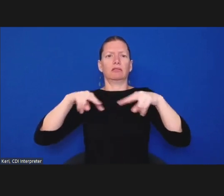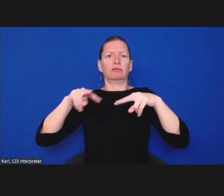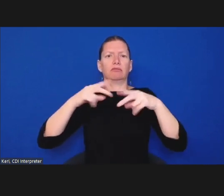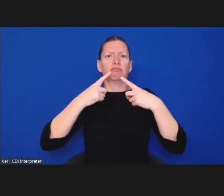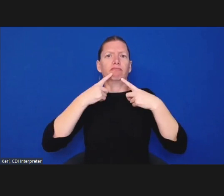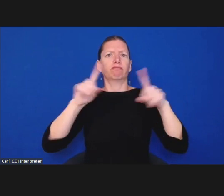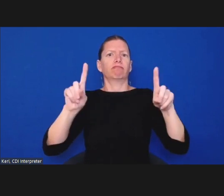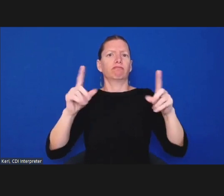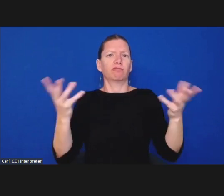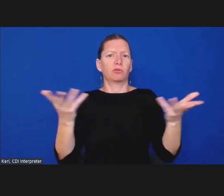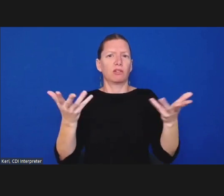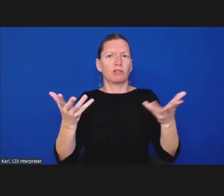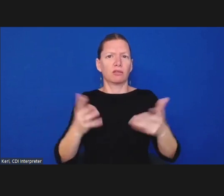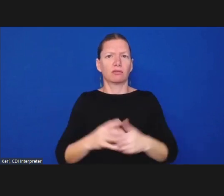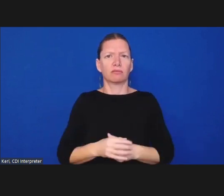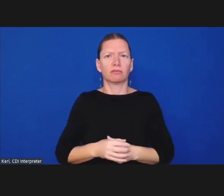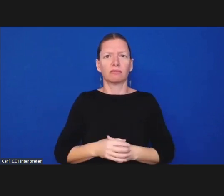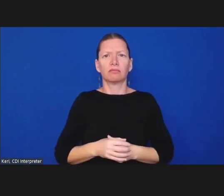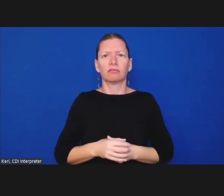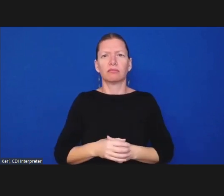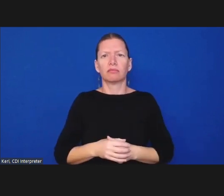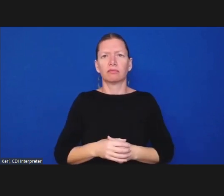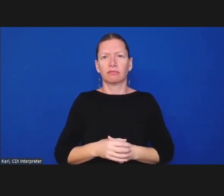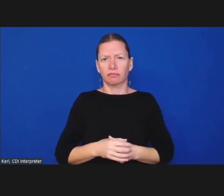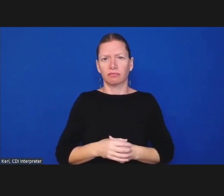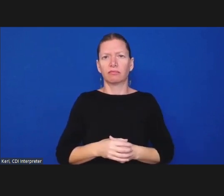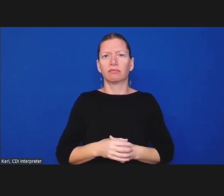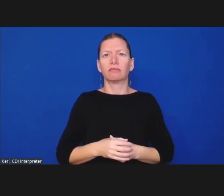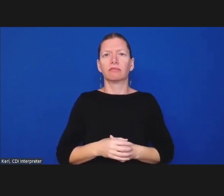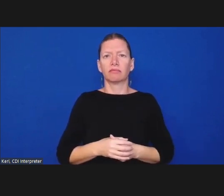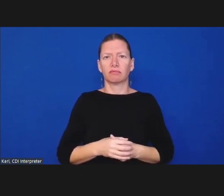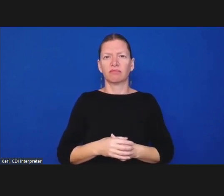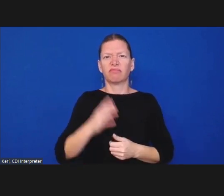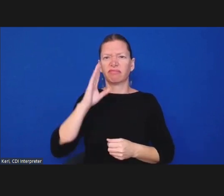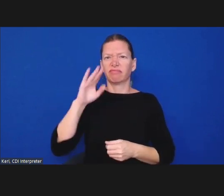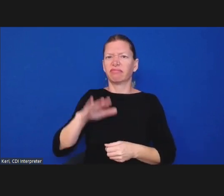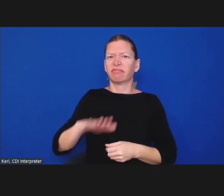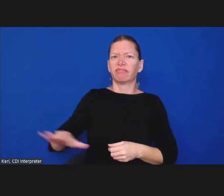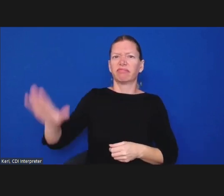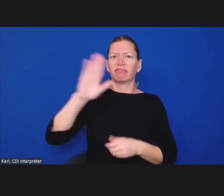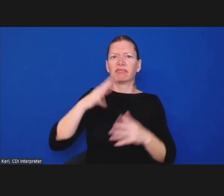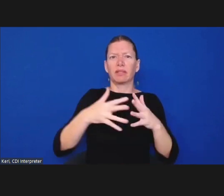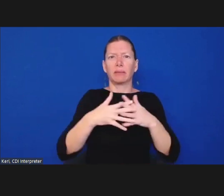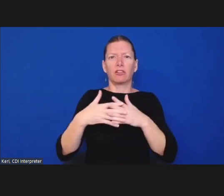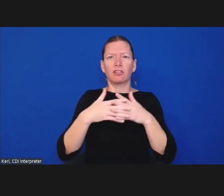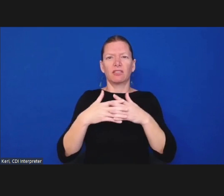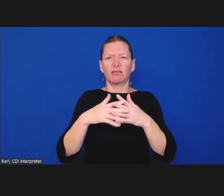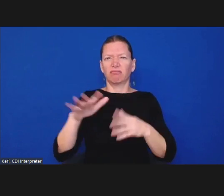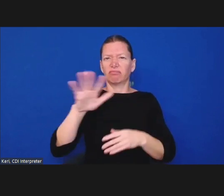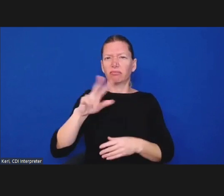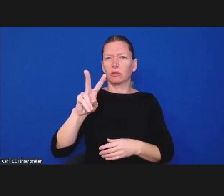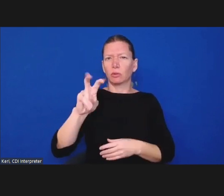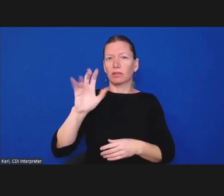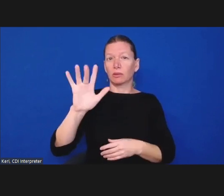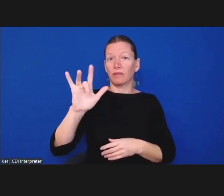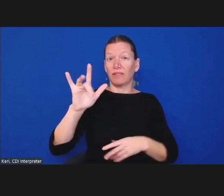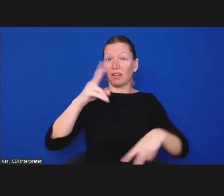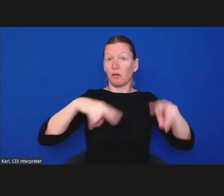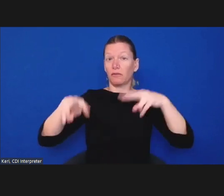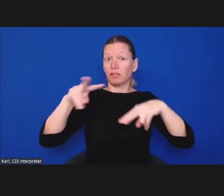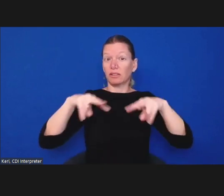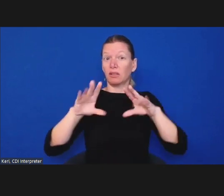and there are about 225 oversight agencies existing right now and